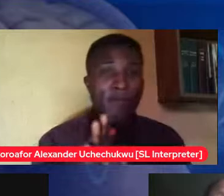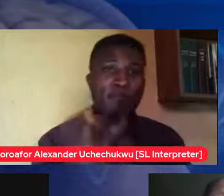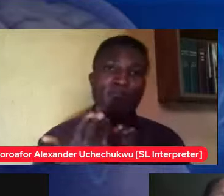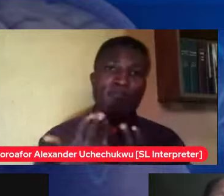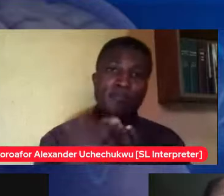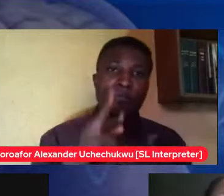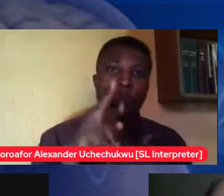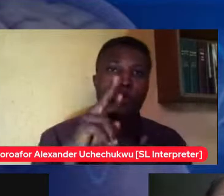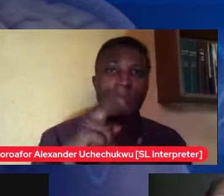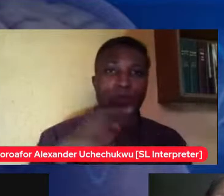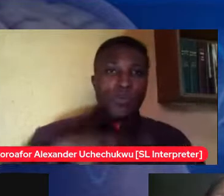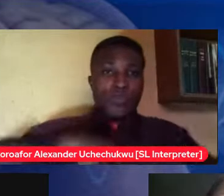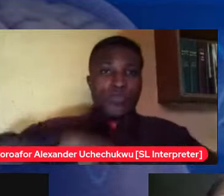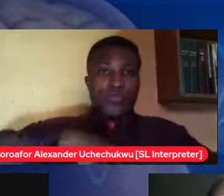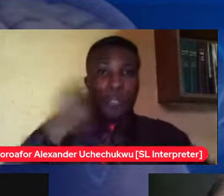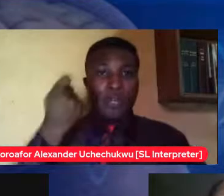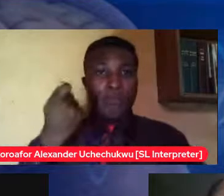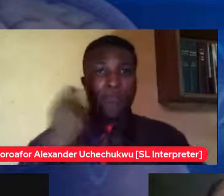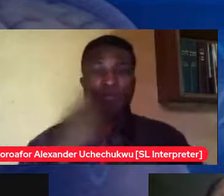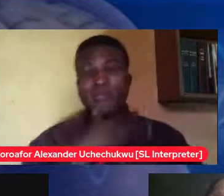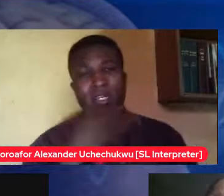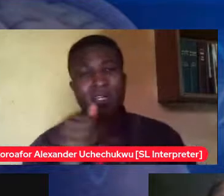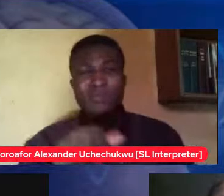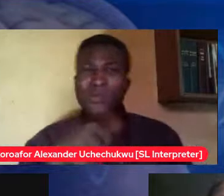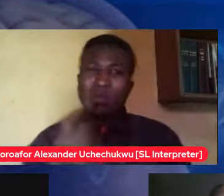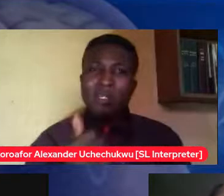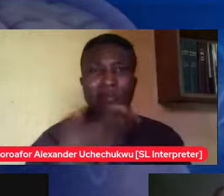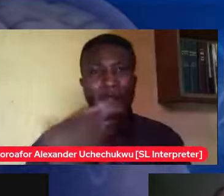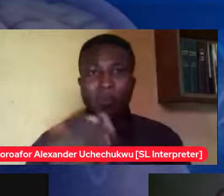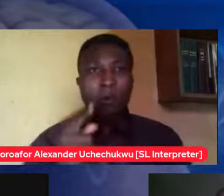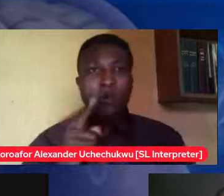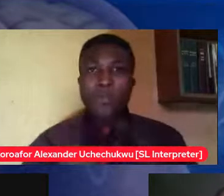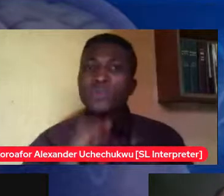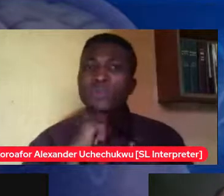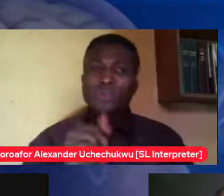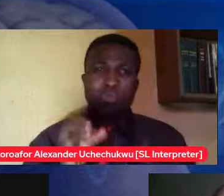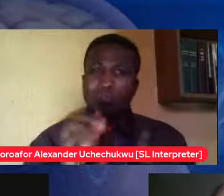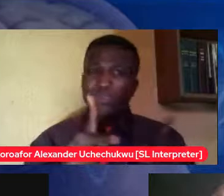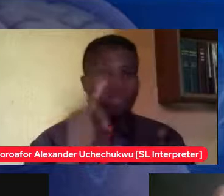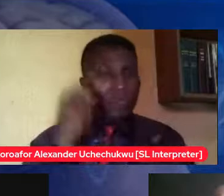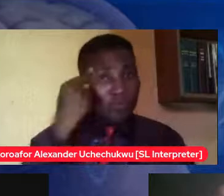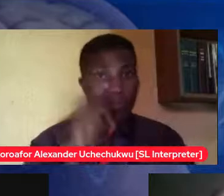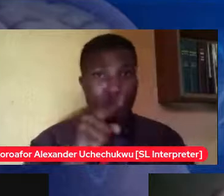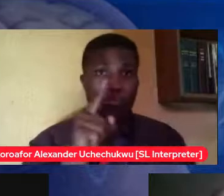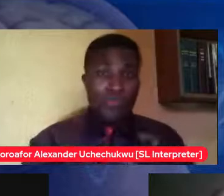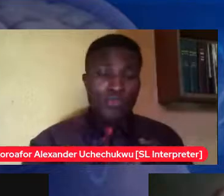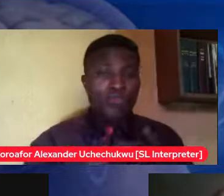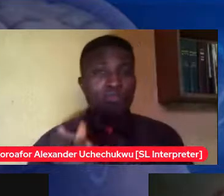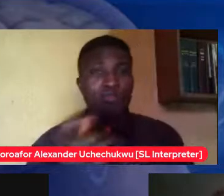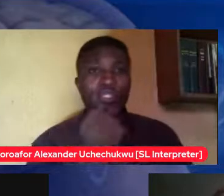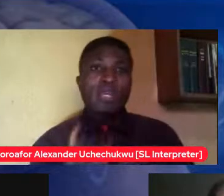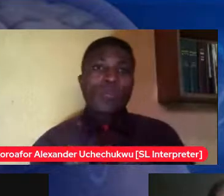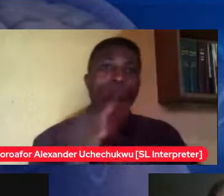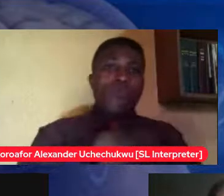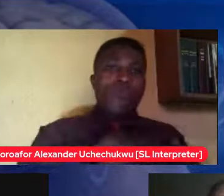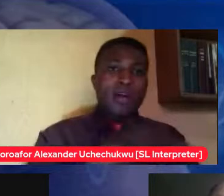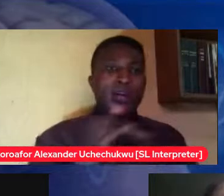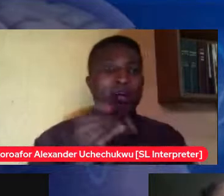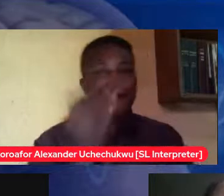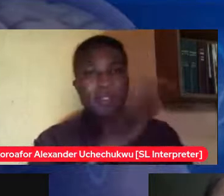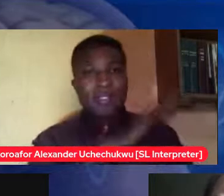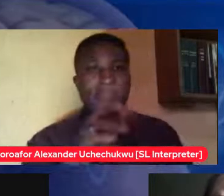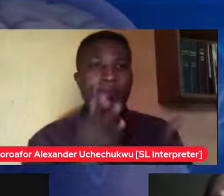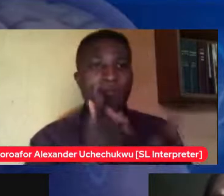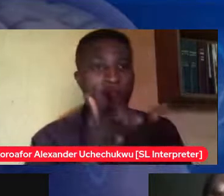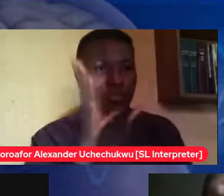over the agency the agency over their own reproductive organs and decide that they should get in this directory your job is to protect your child and